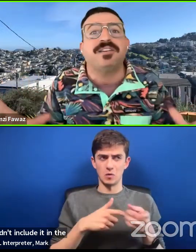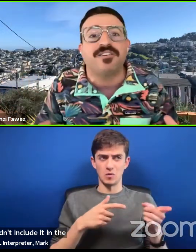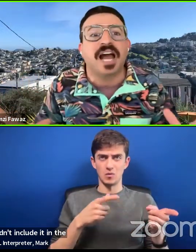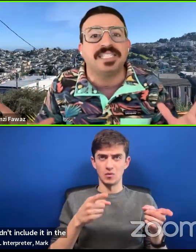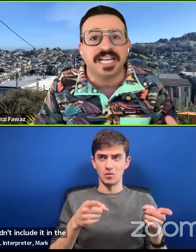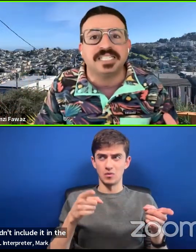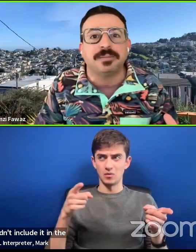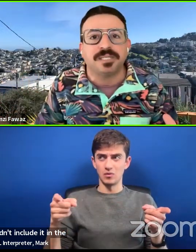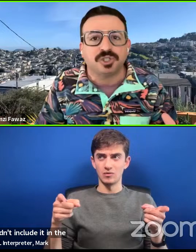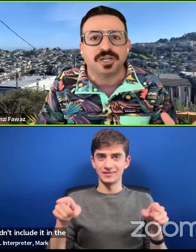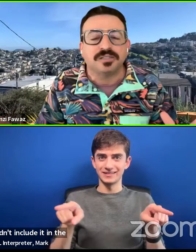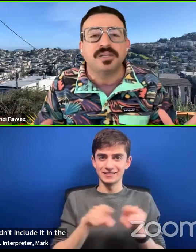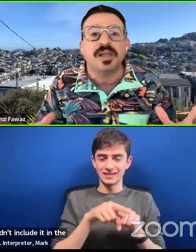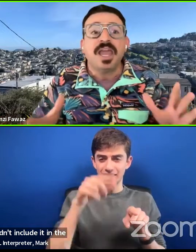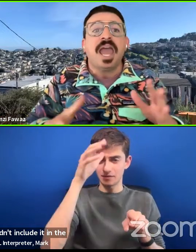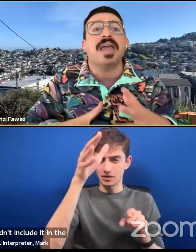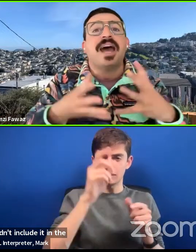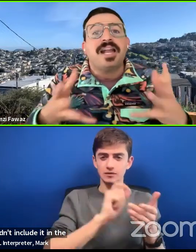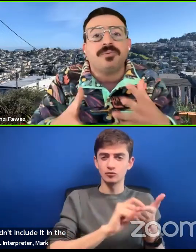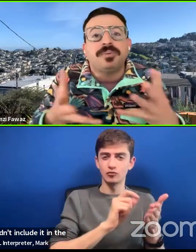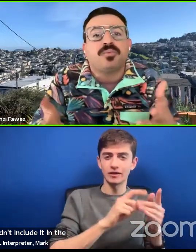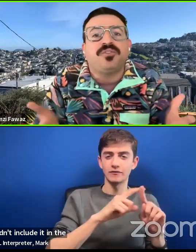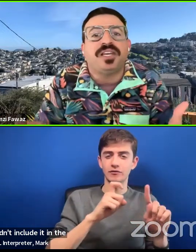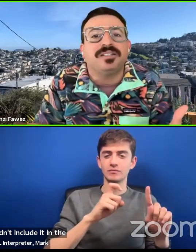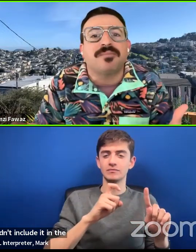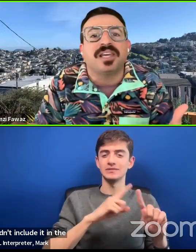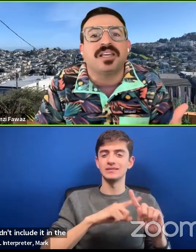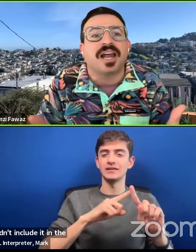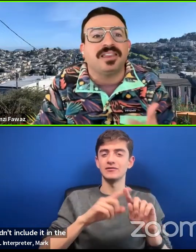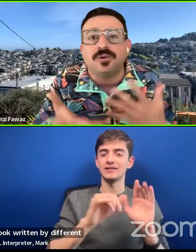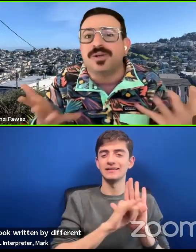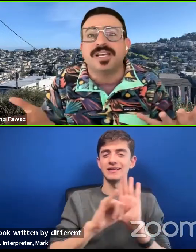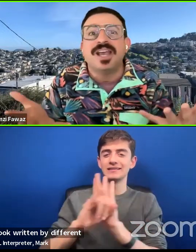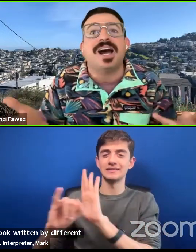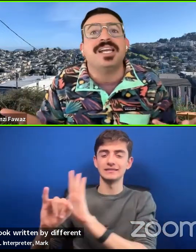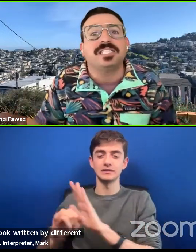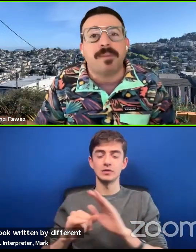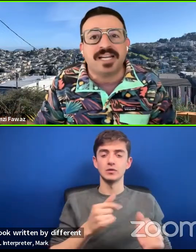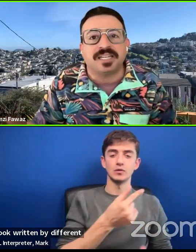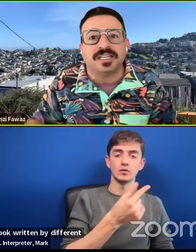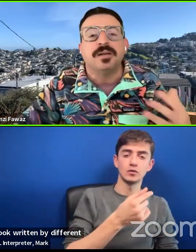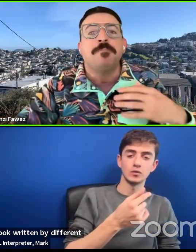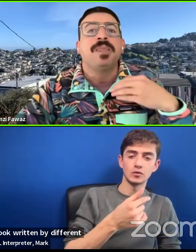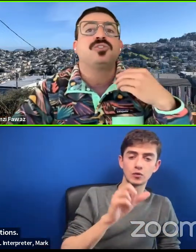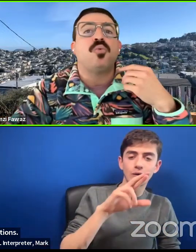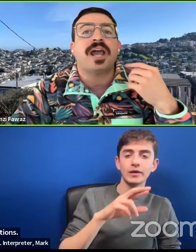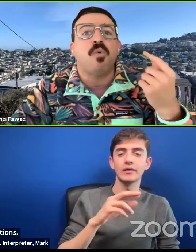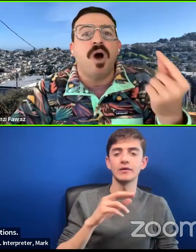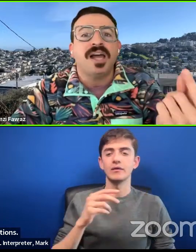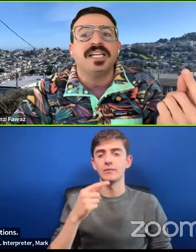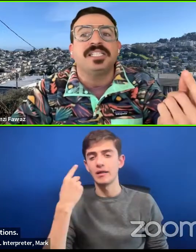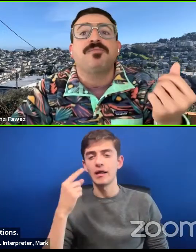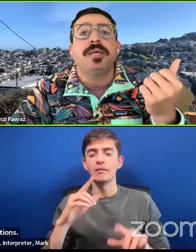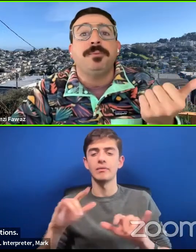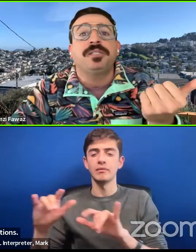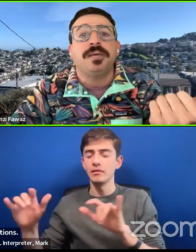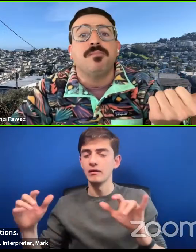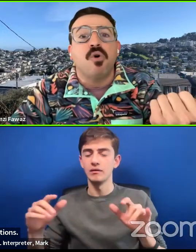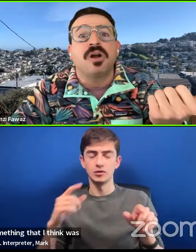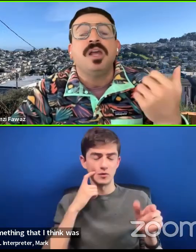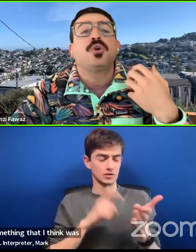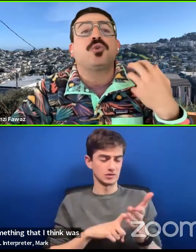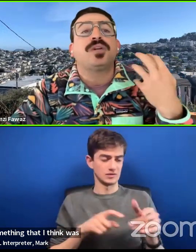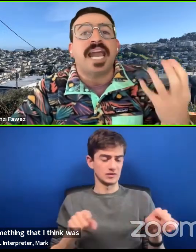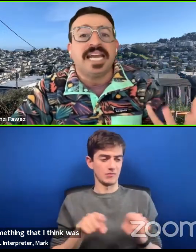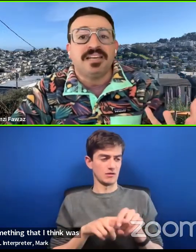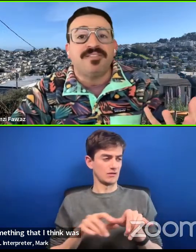written by different identity positions. And that helped me reveal something that I think was unexpected. So what I want is for people